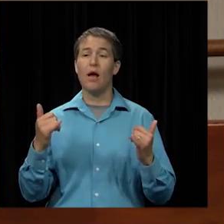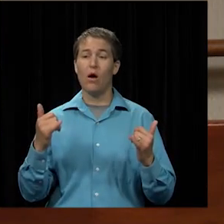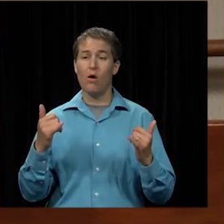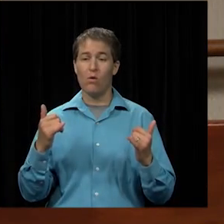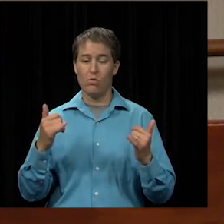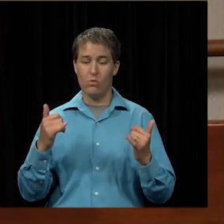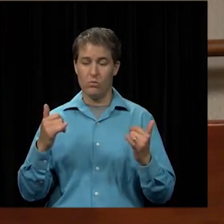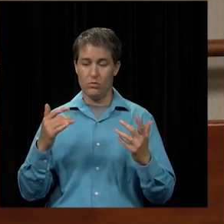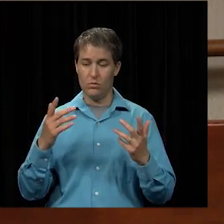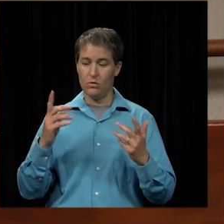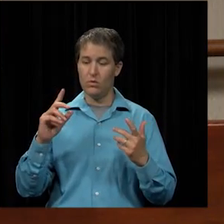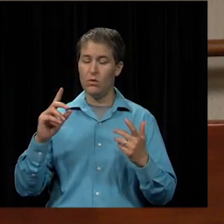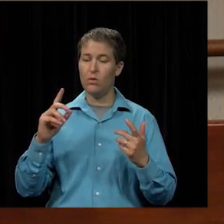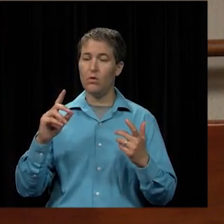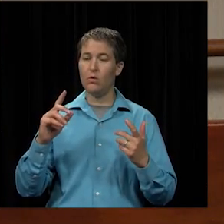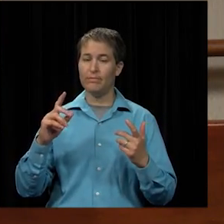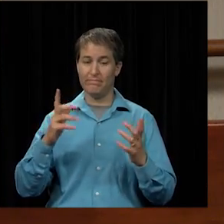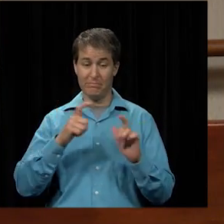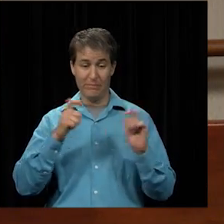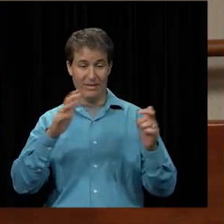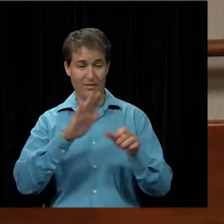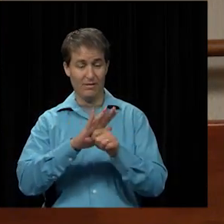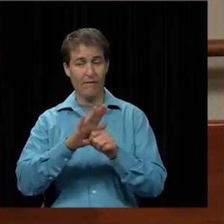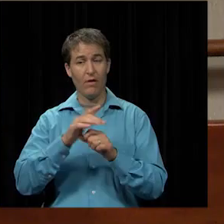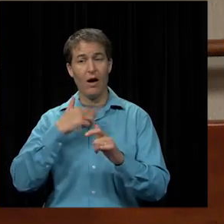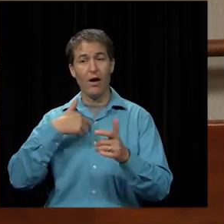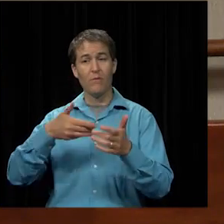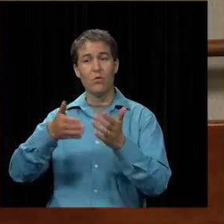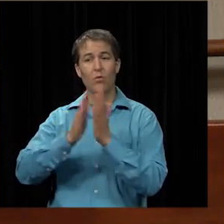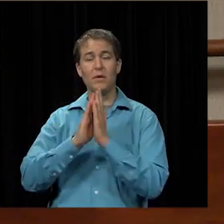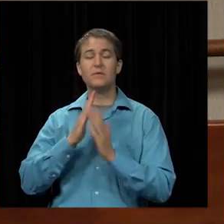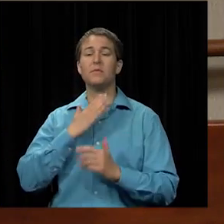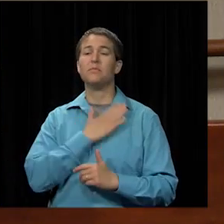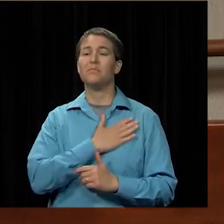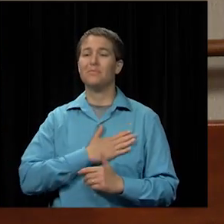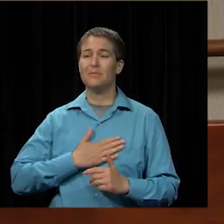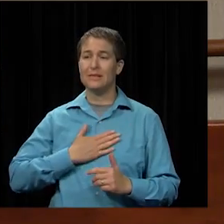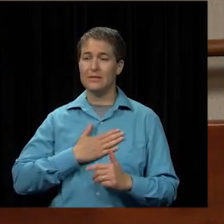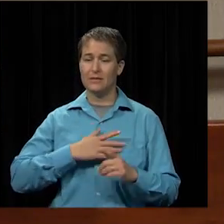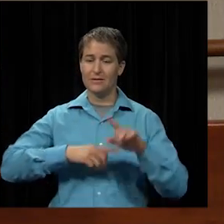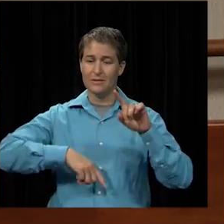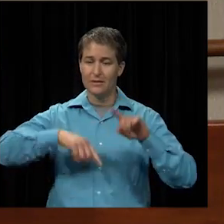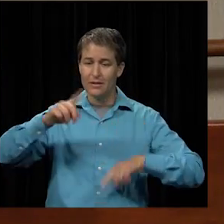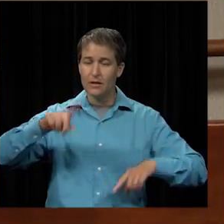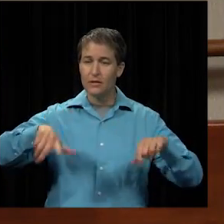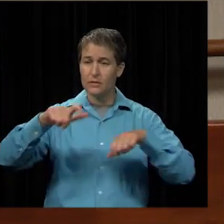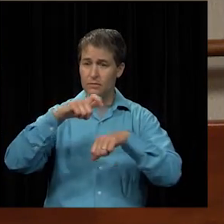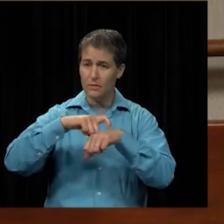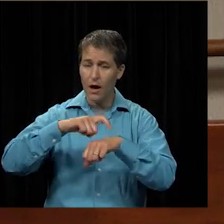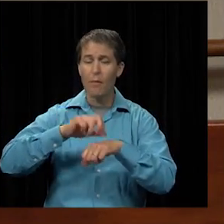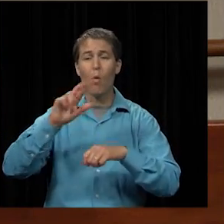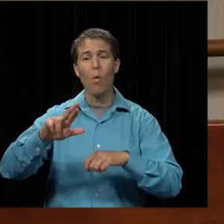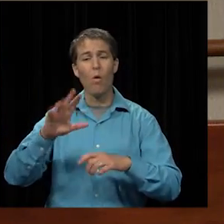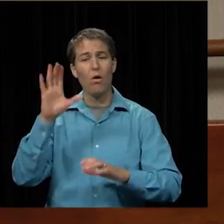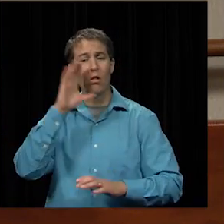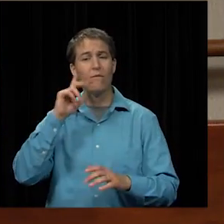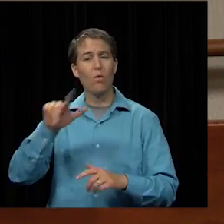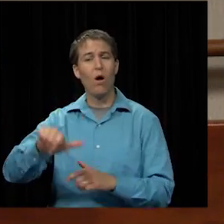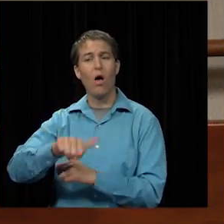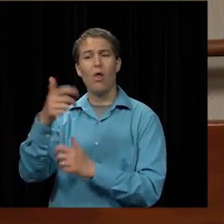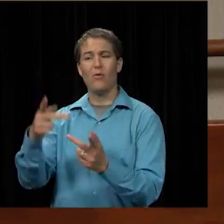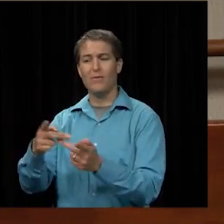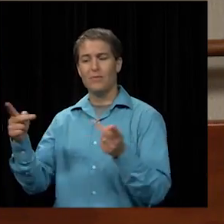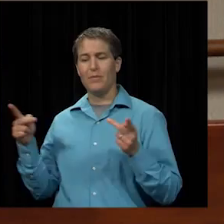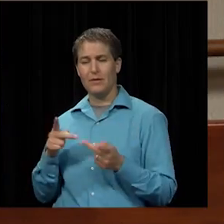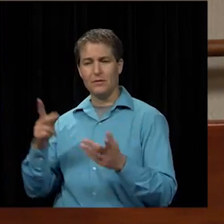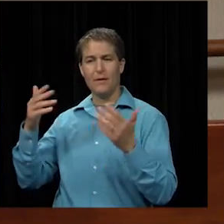a capacity where I am requesting that we please stagger or look for alternatives for our high school graduation